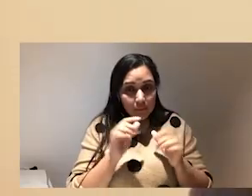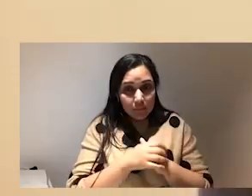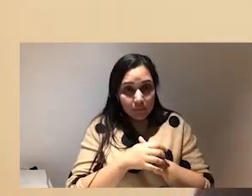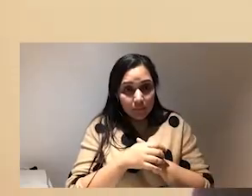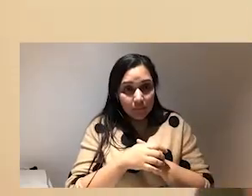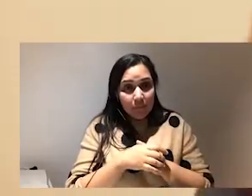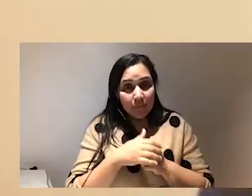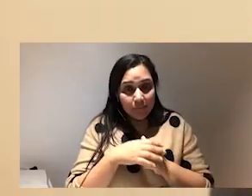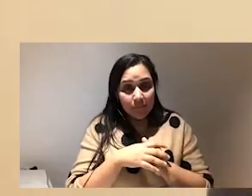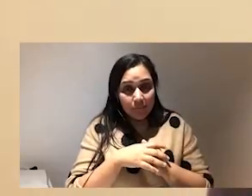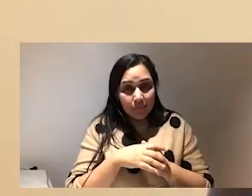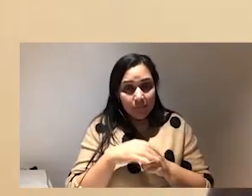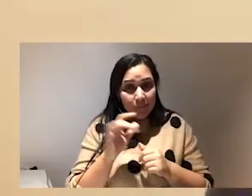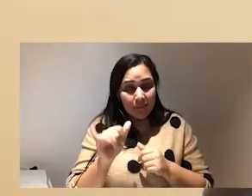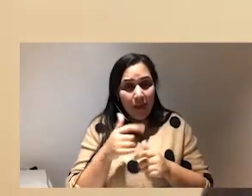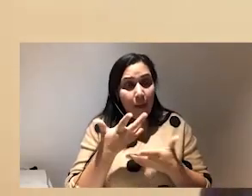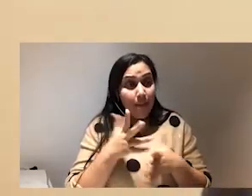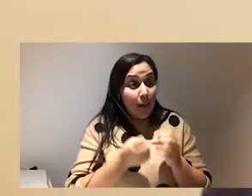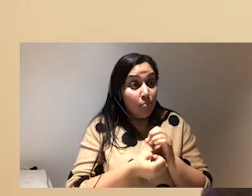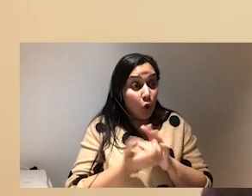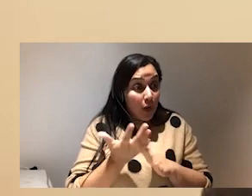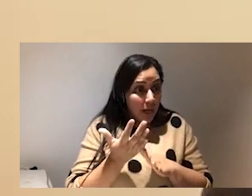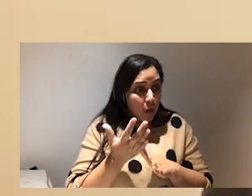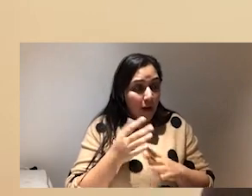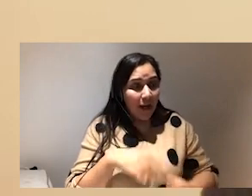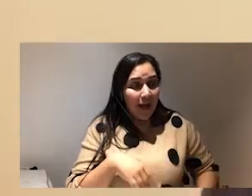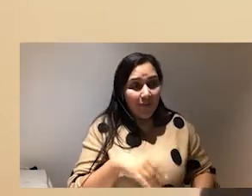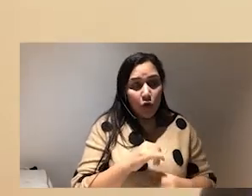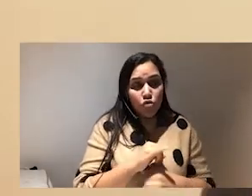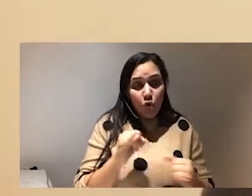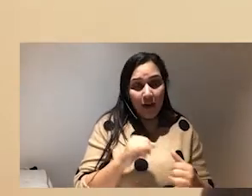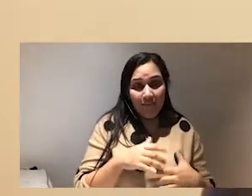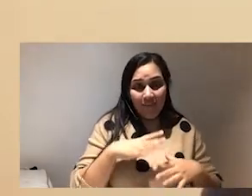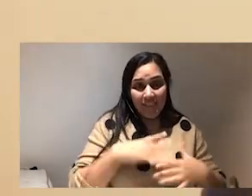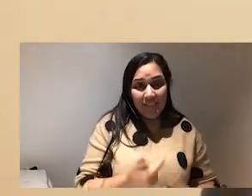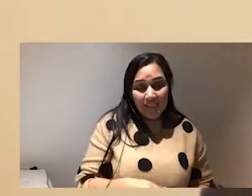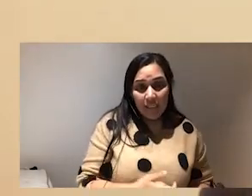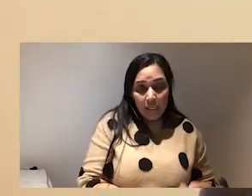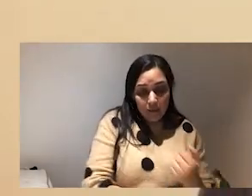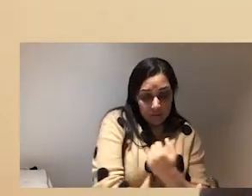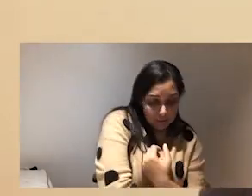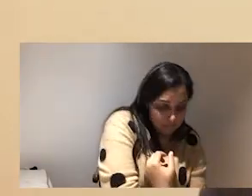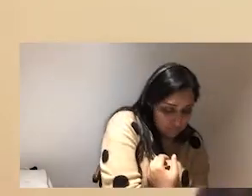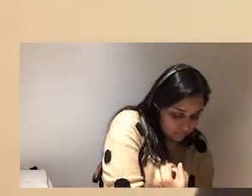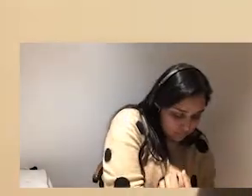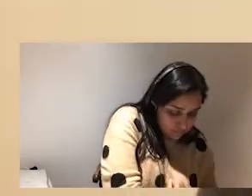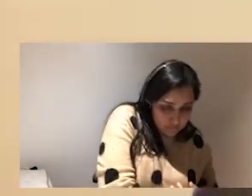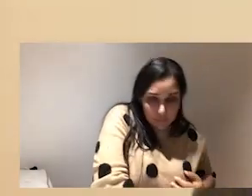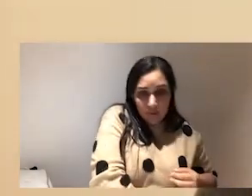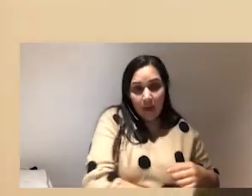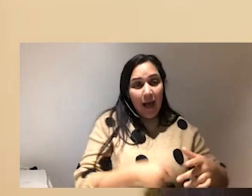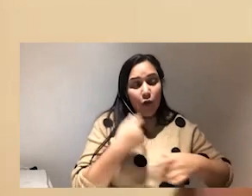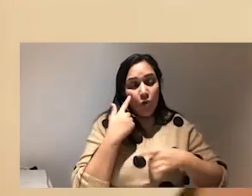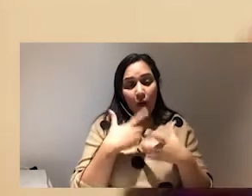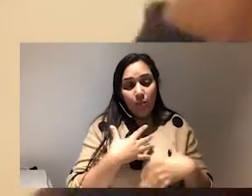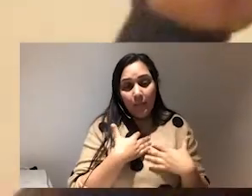i think being burnt out and having chronic fatigue this year like real real fatigue but i don't think i'd be the compassionate